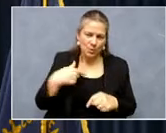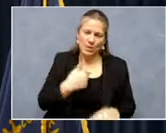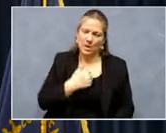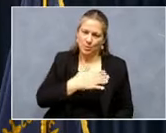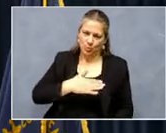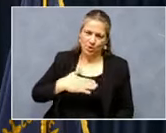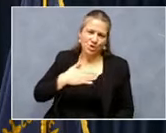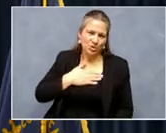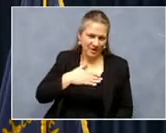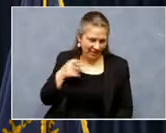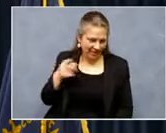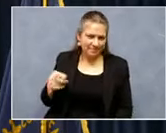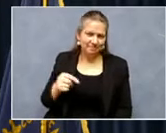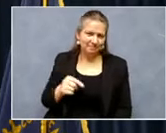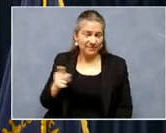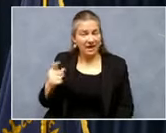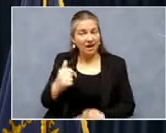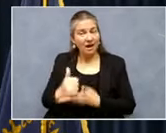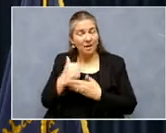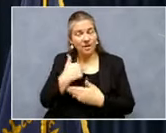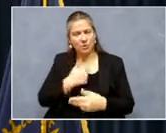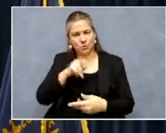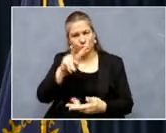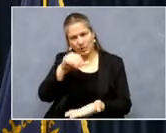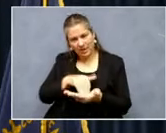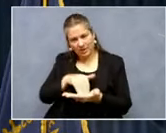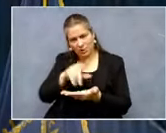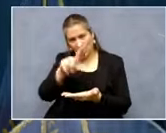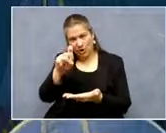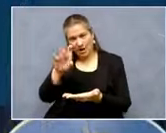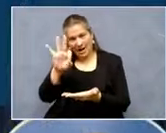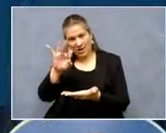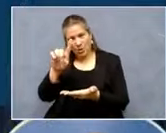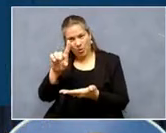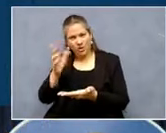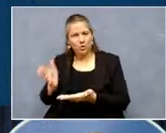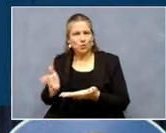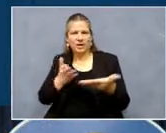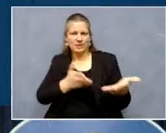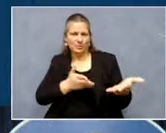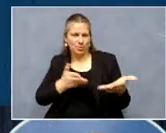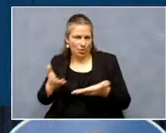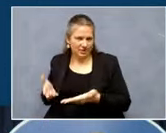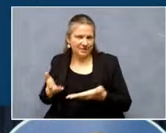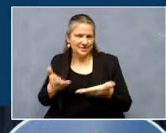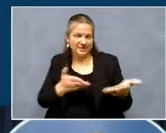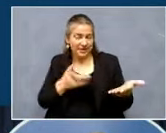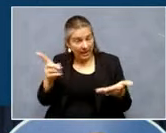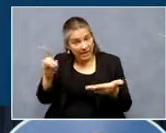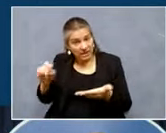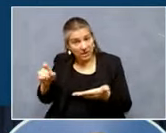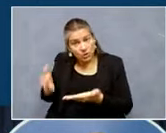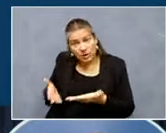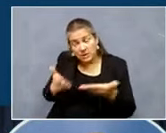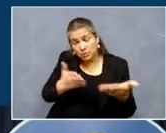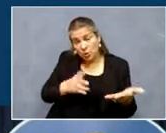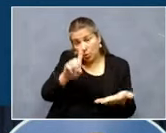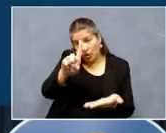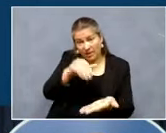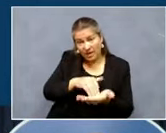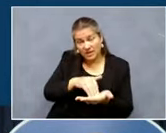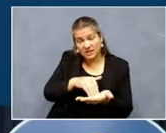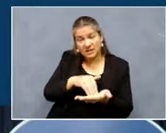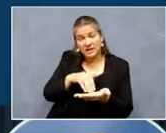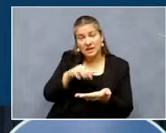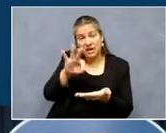They ended up helping with 2,191 transport requests. They actually transported 1,957